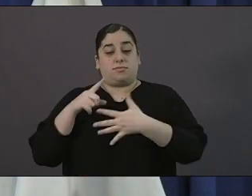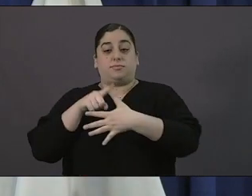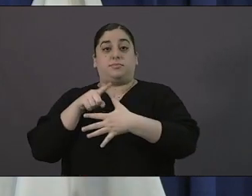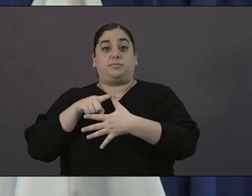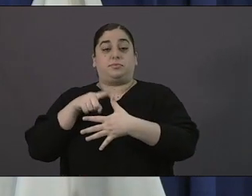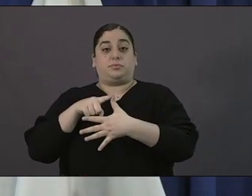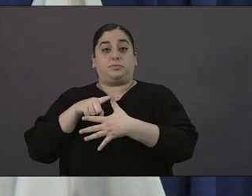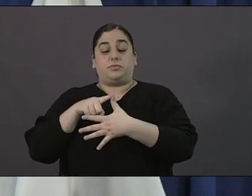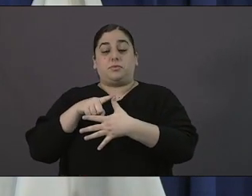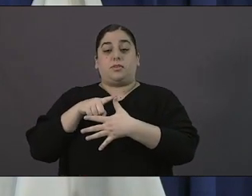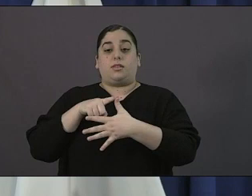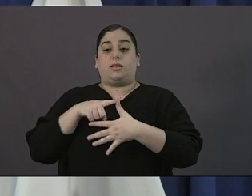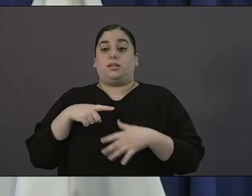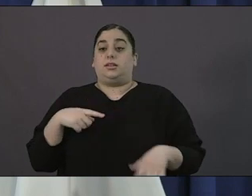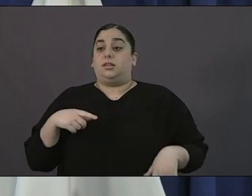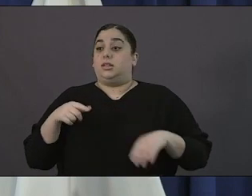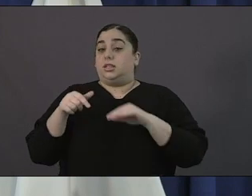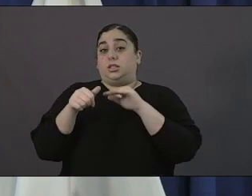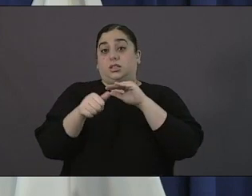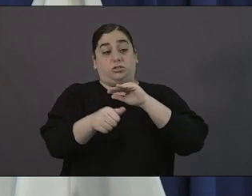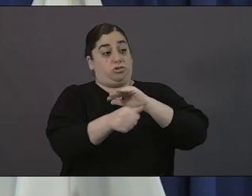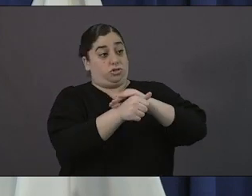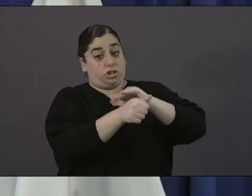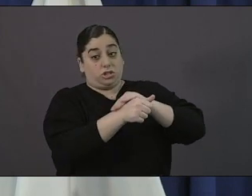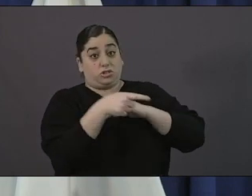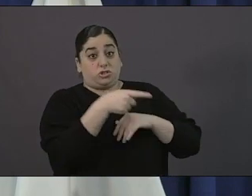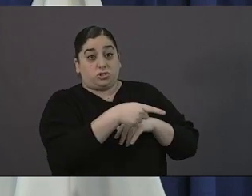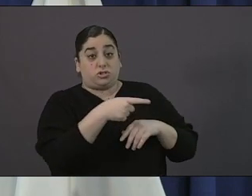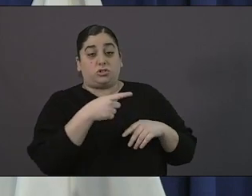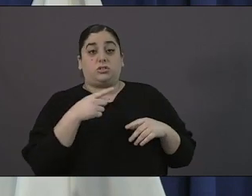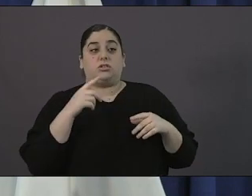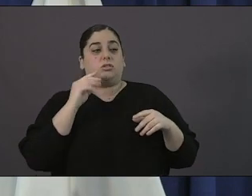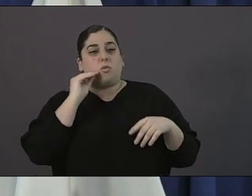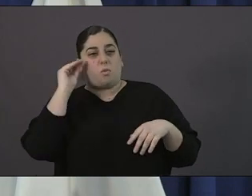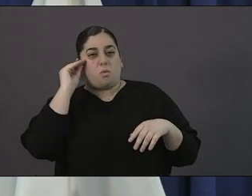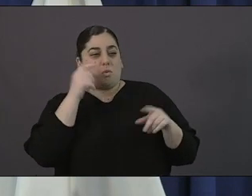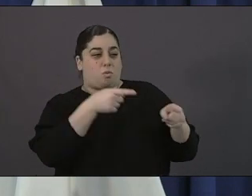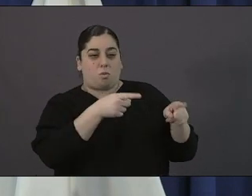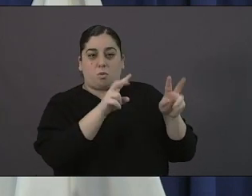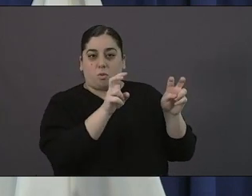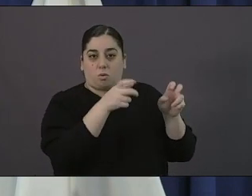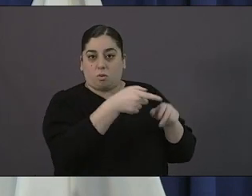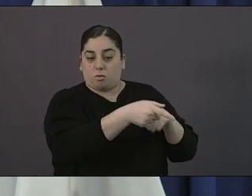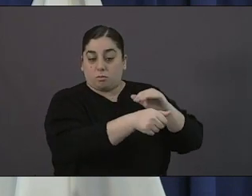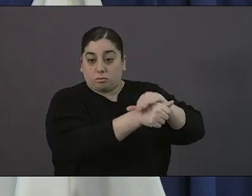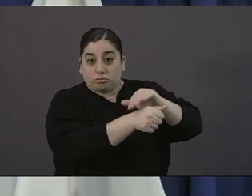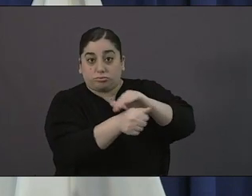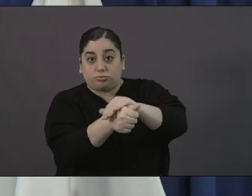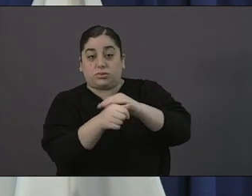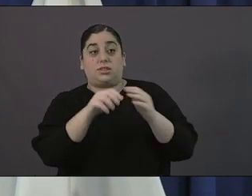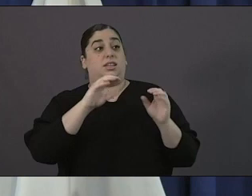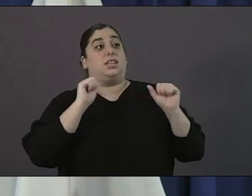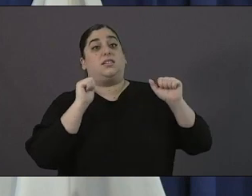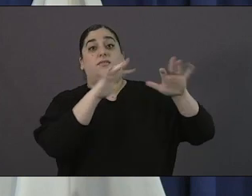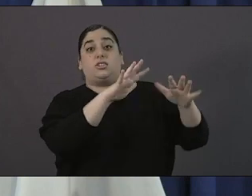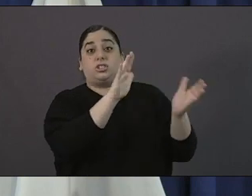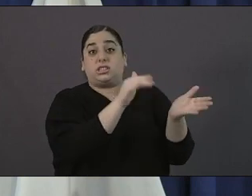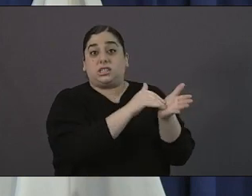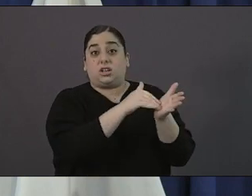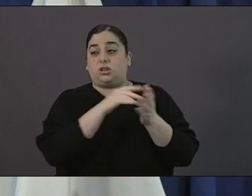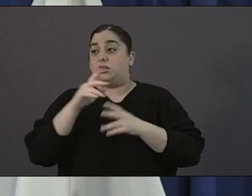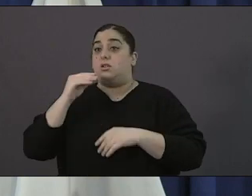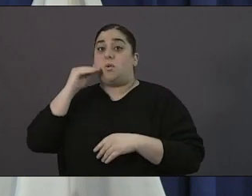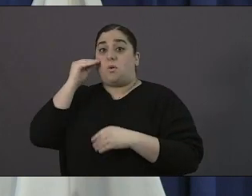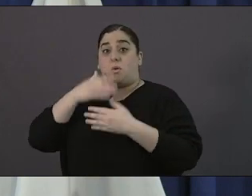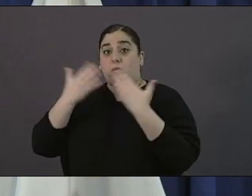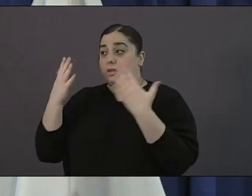phase of operation shelter to home which started over the weekend at the San Diego Convention Center next I'm going to talk about some steps